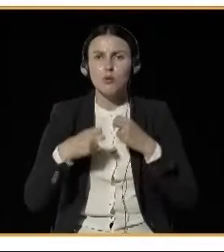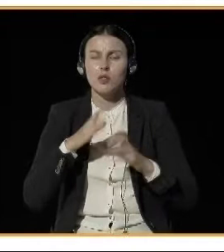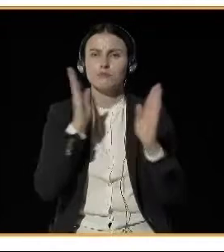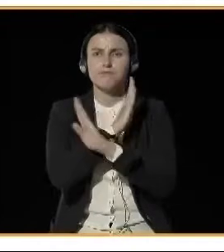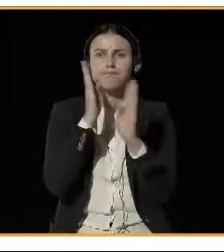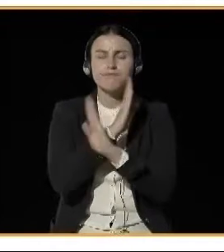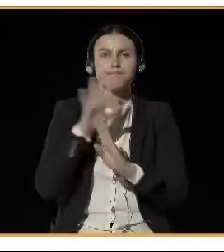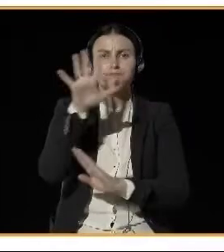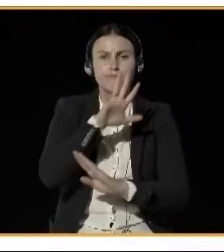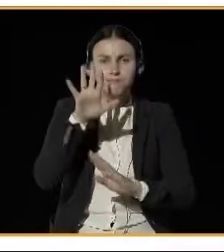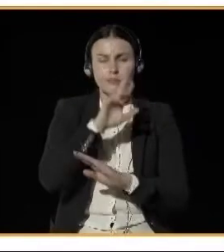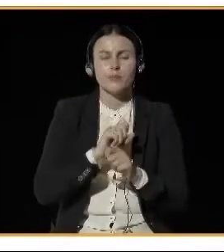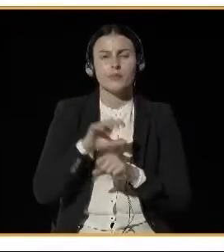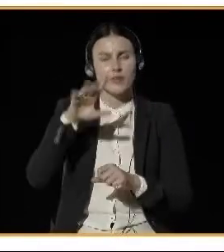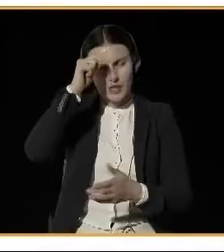Next slide, please.